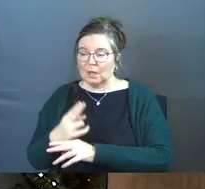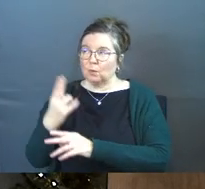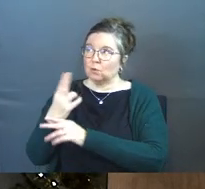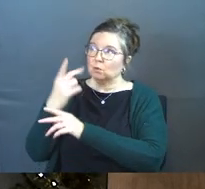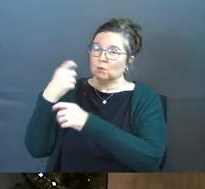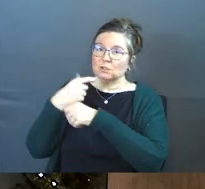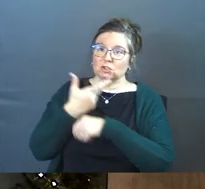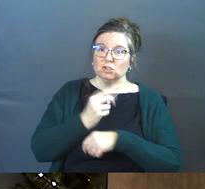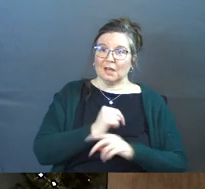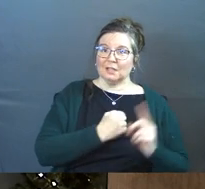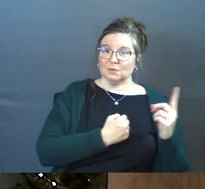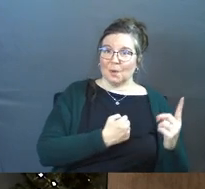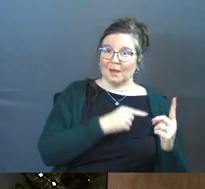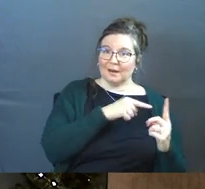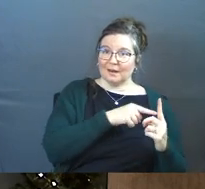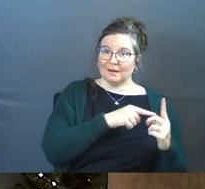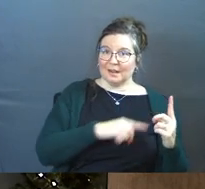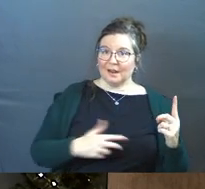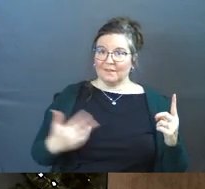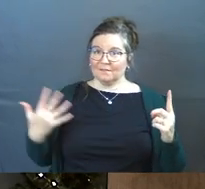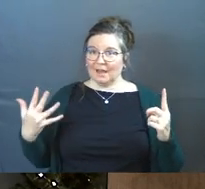was used in Genesis 1.